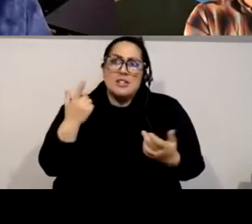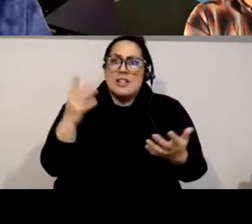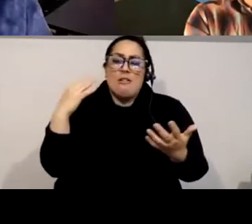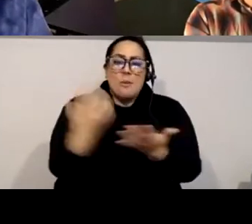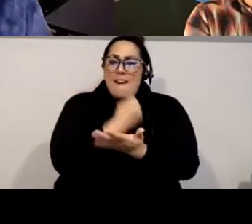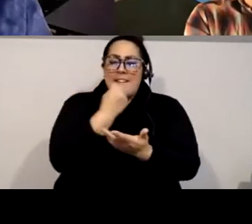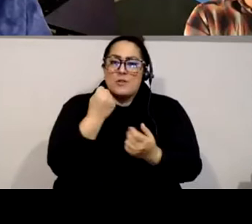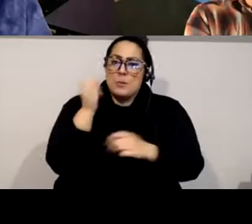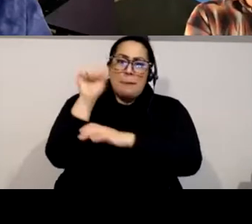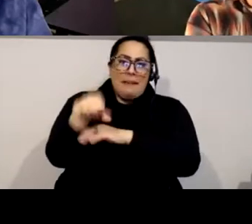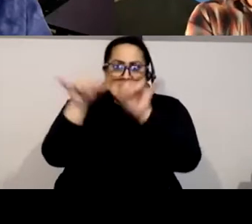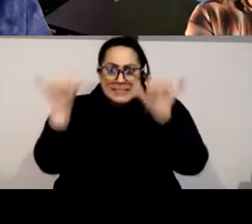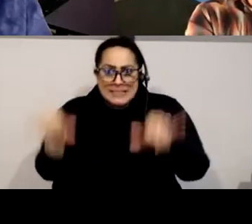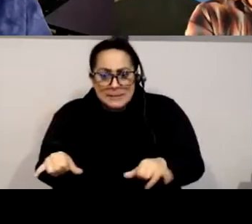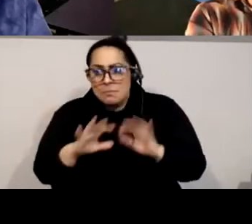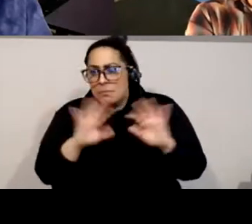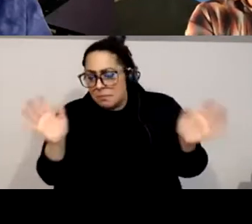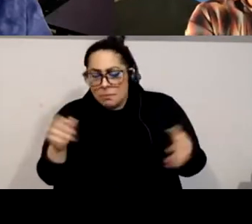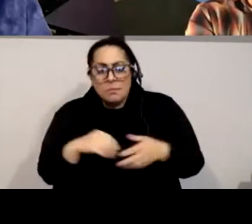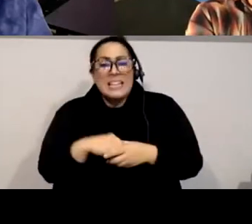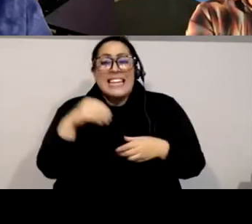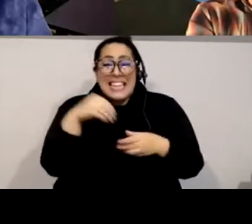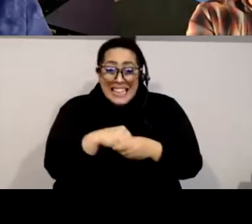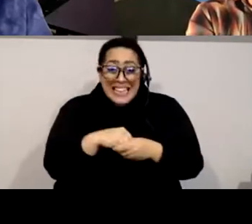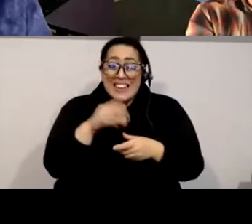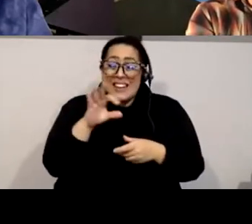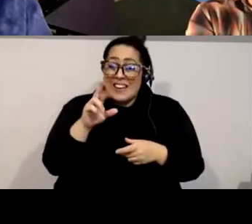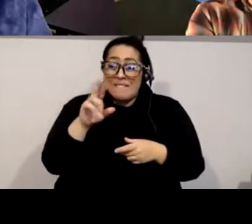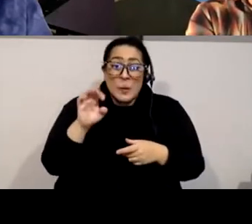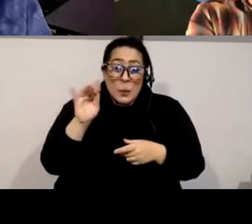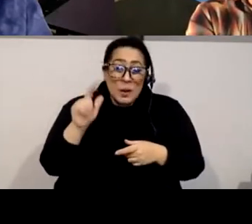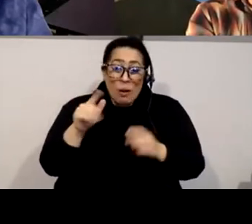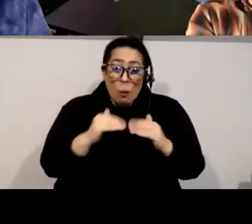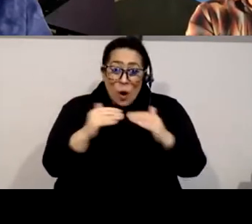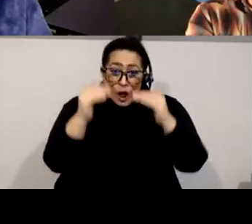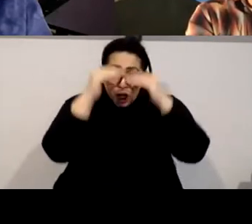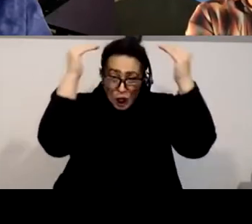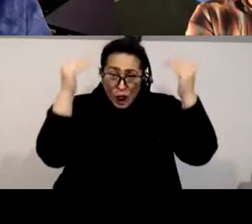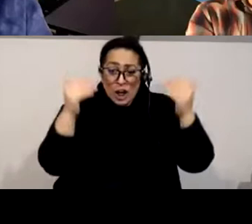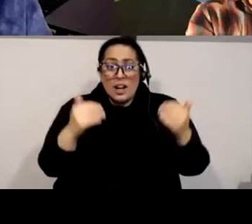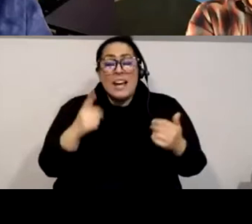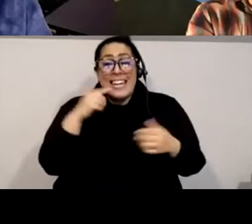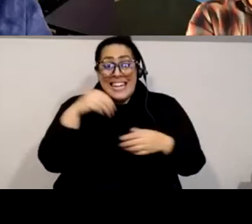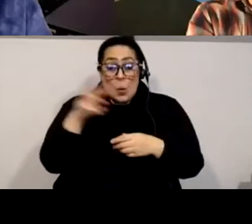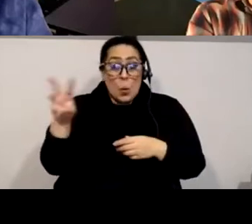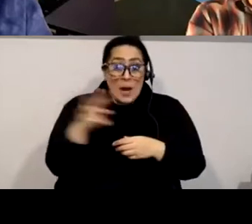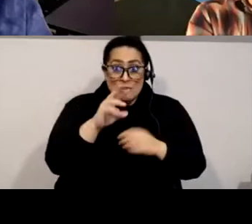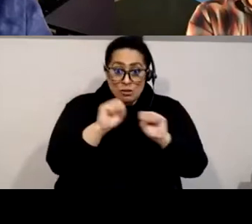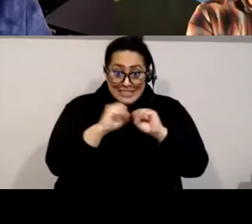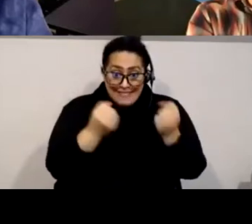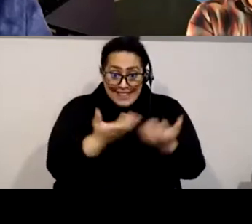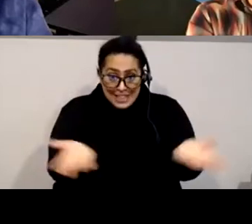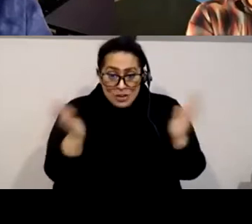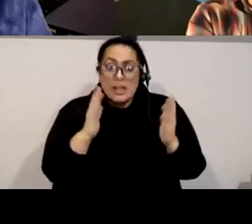capitalism emerged within the feudal order and flowered into the cultural soil of a Western civilization already thoroughly